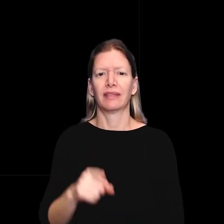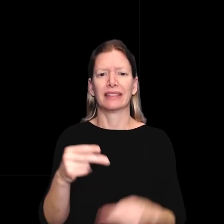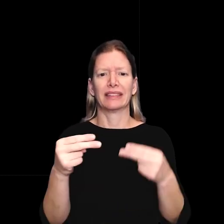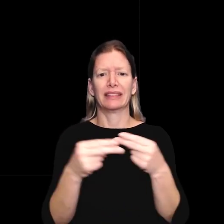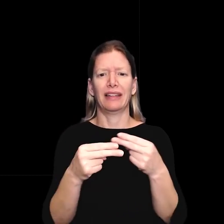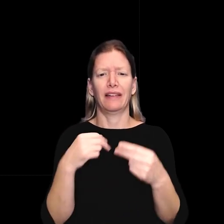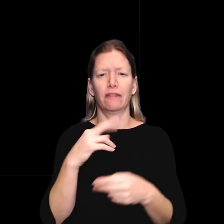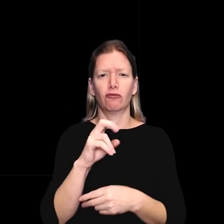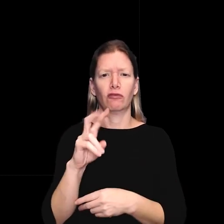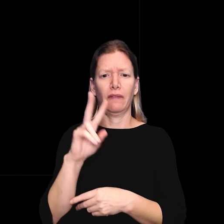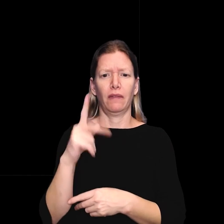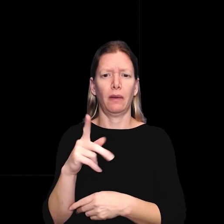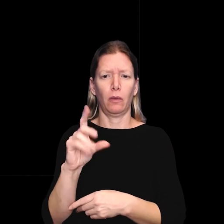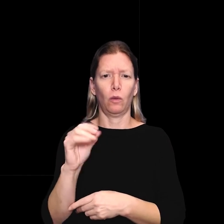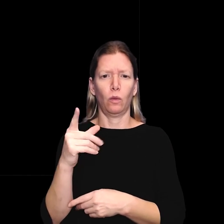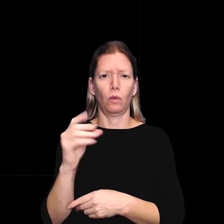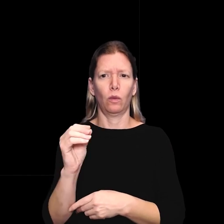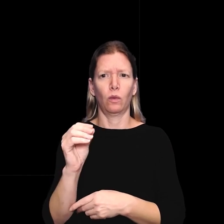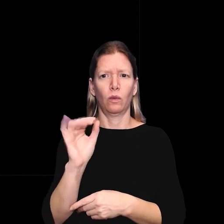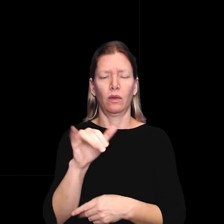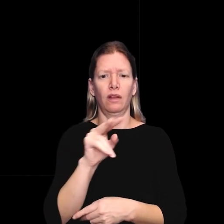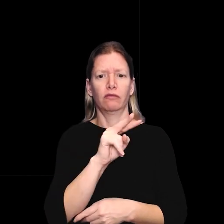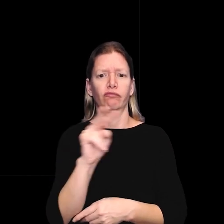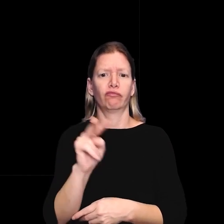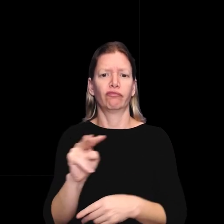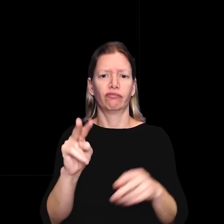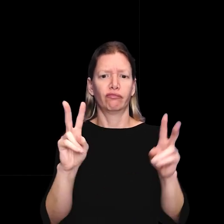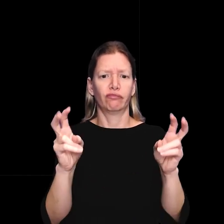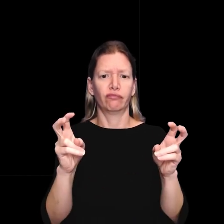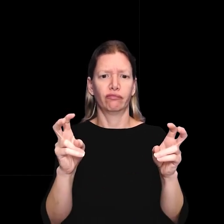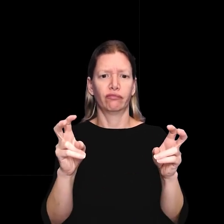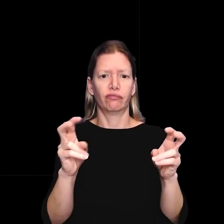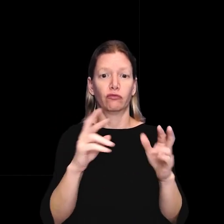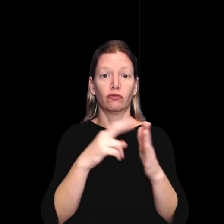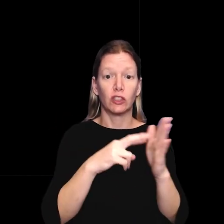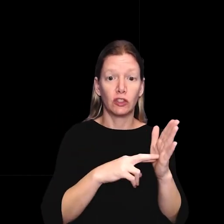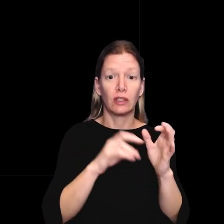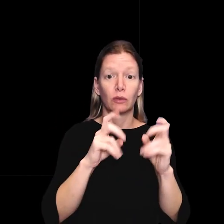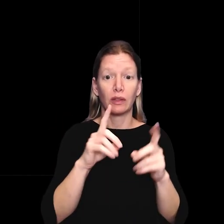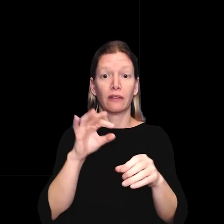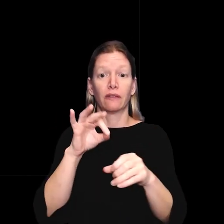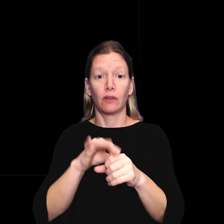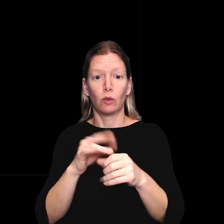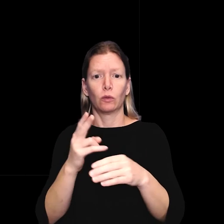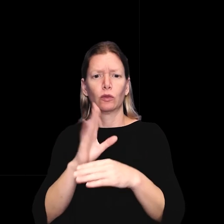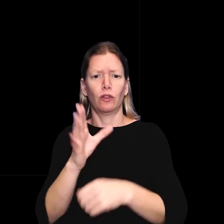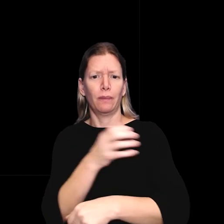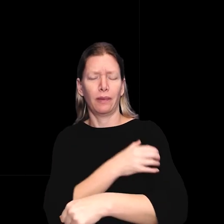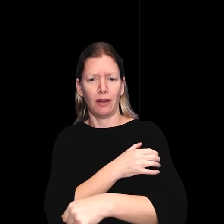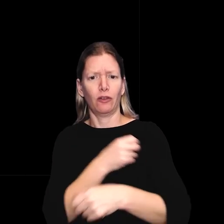On this slide, I have a Rev Up logo that reads register, educate,